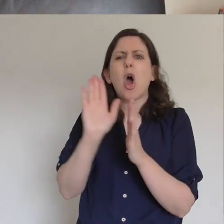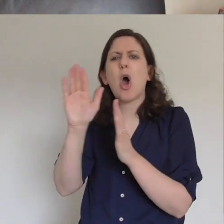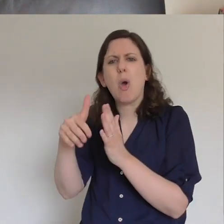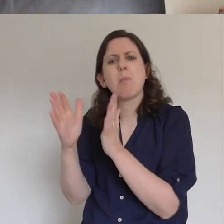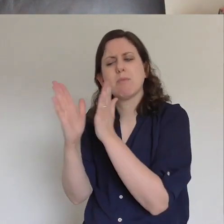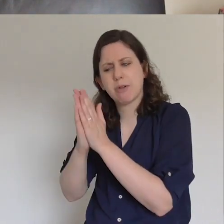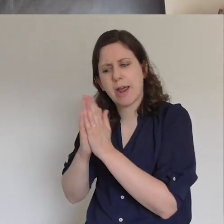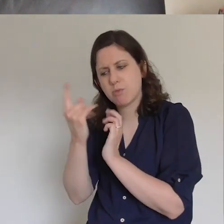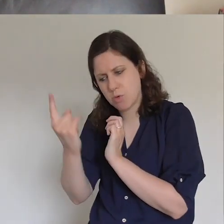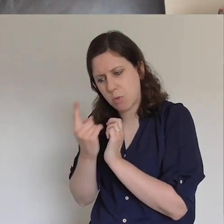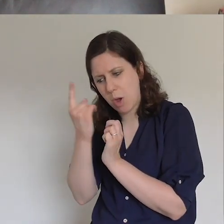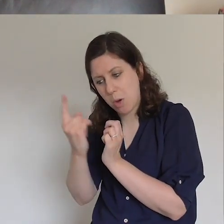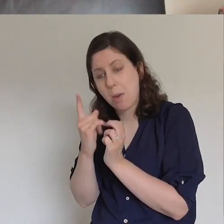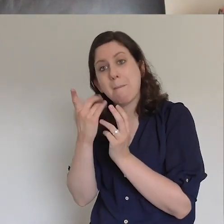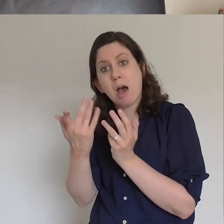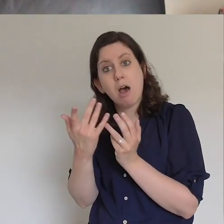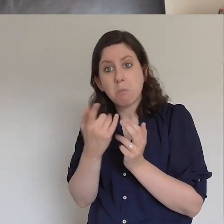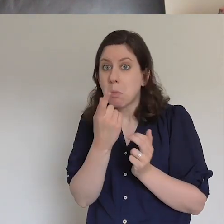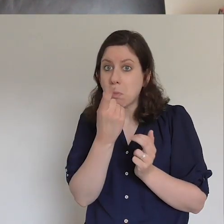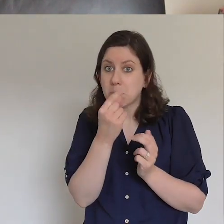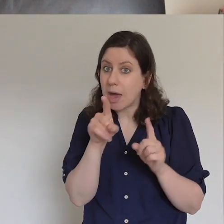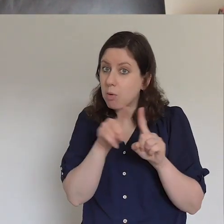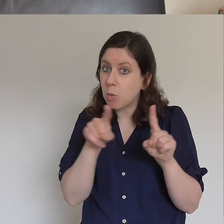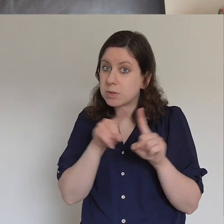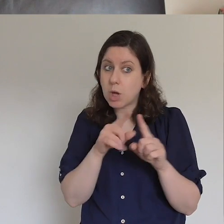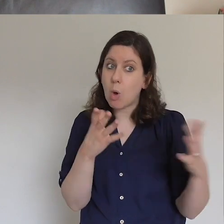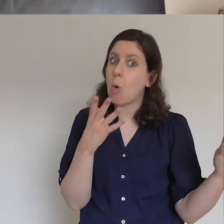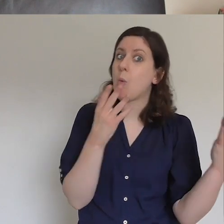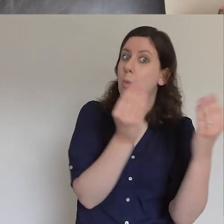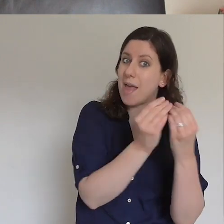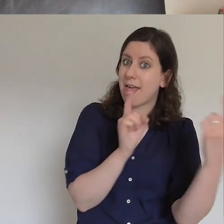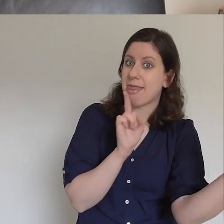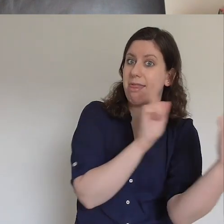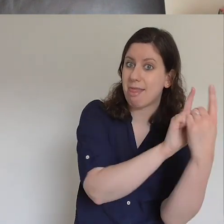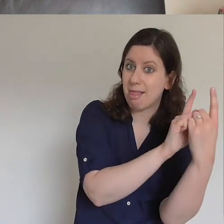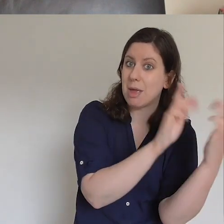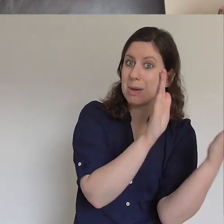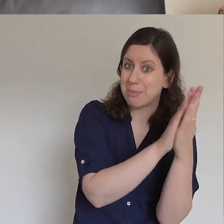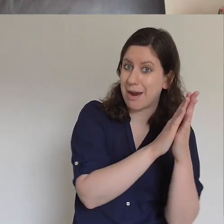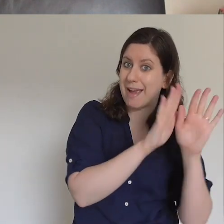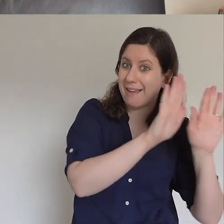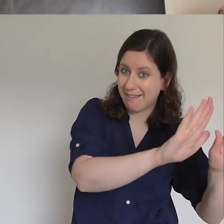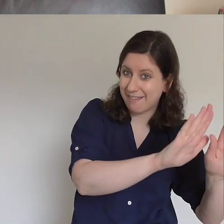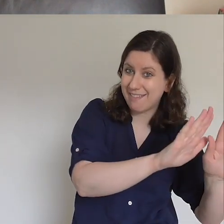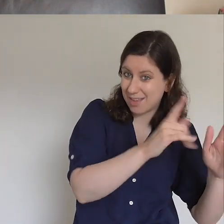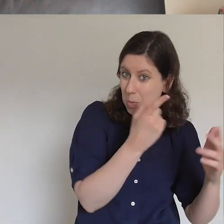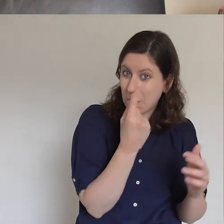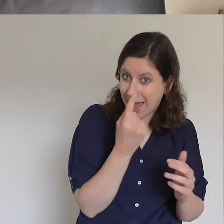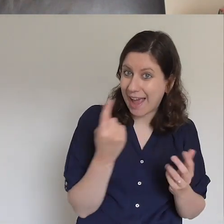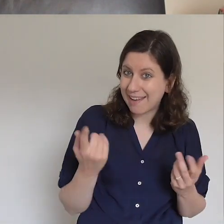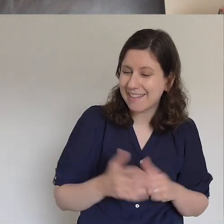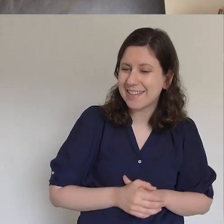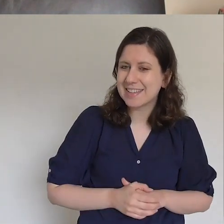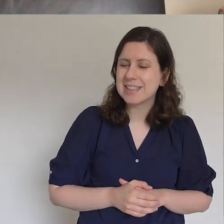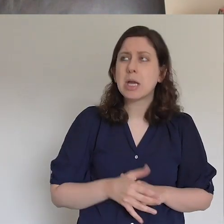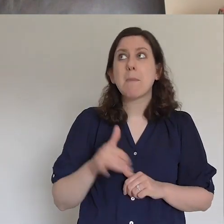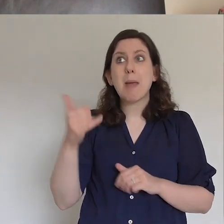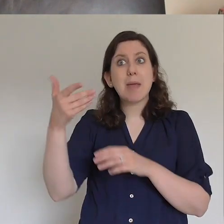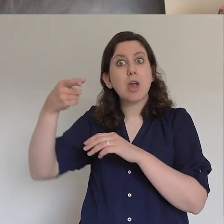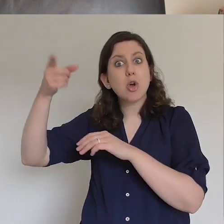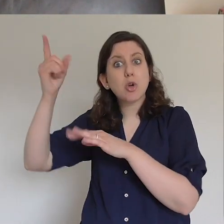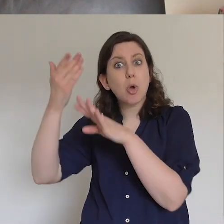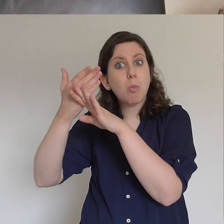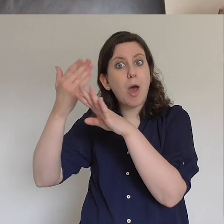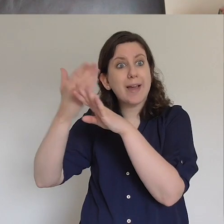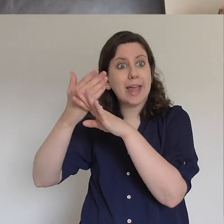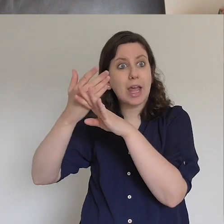pray with them and to give them that invitation to come to Jesus because the Lord might be well at work in their life and